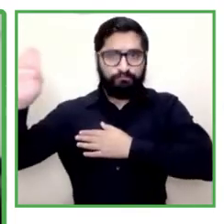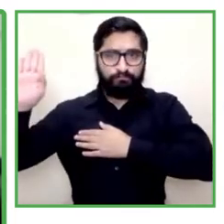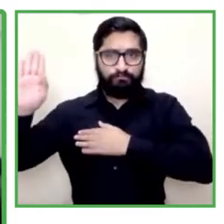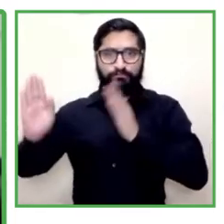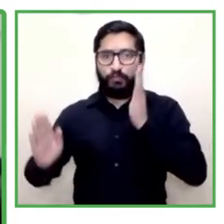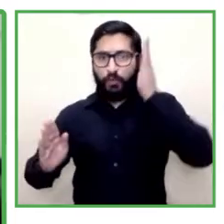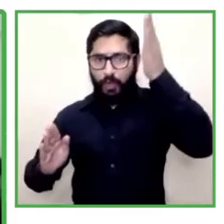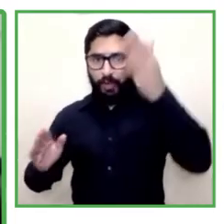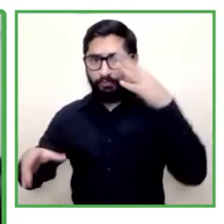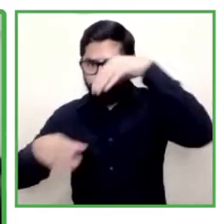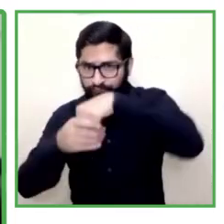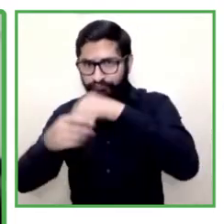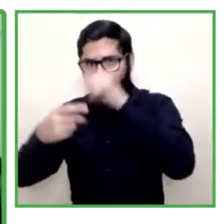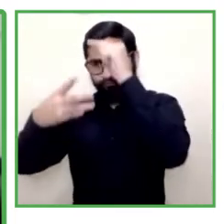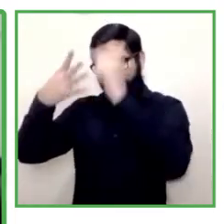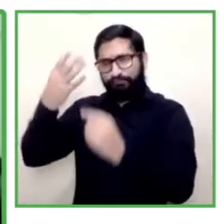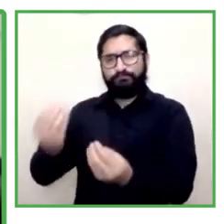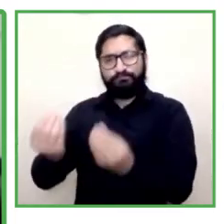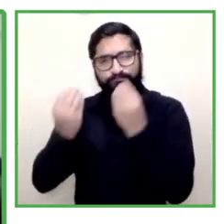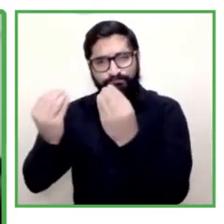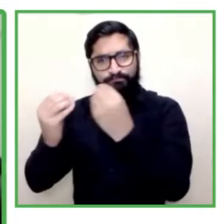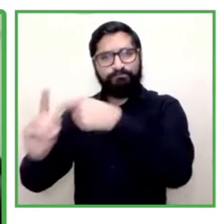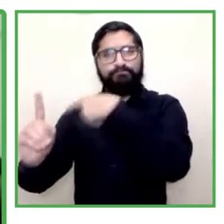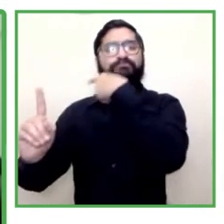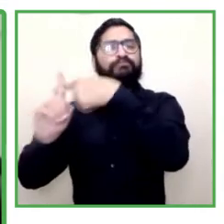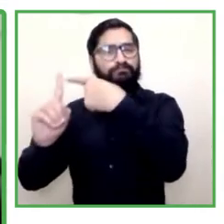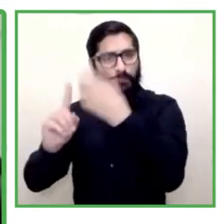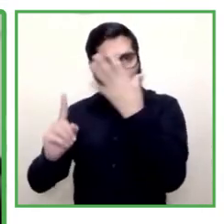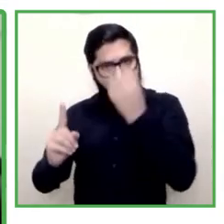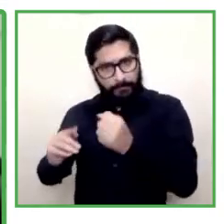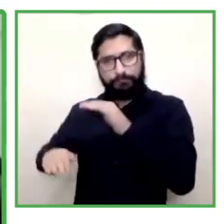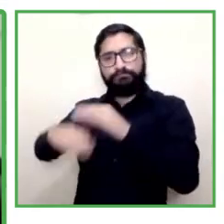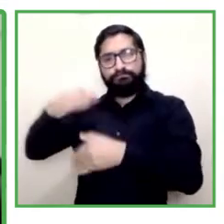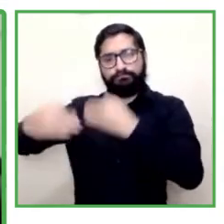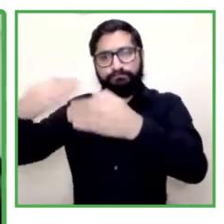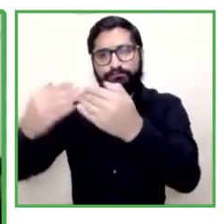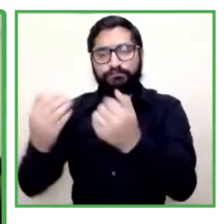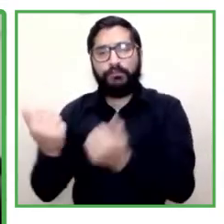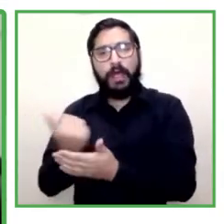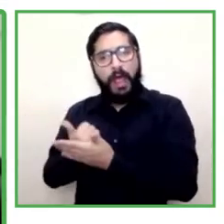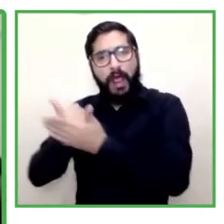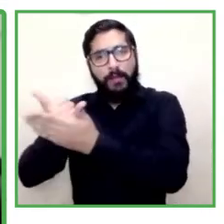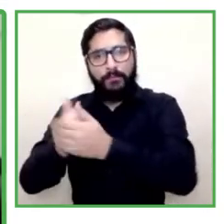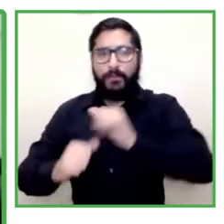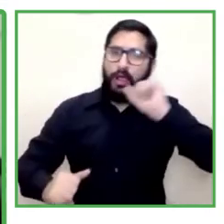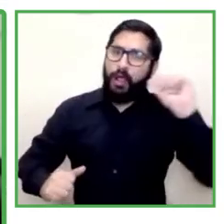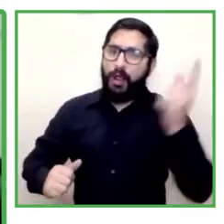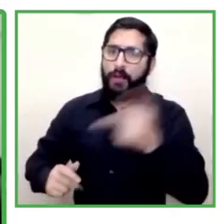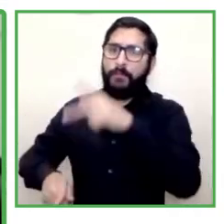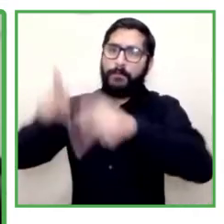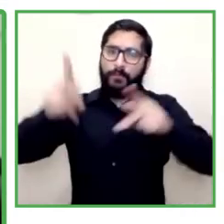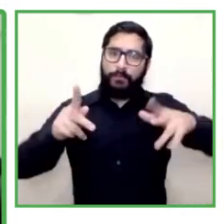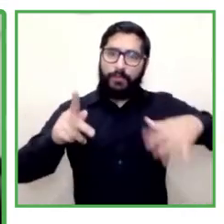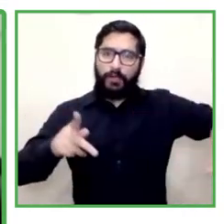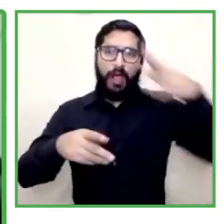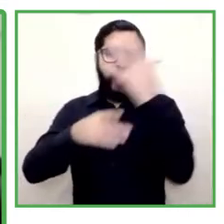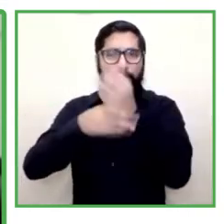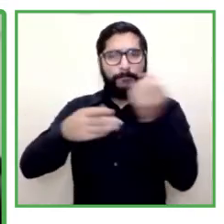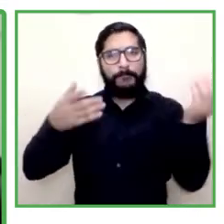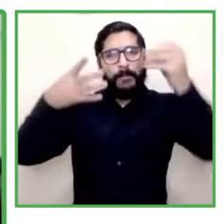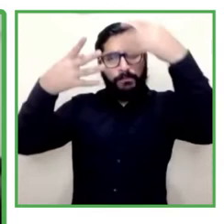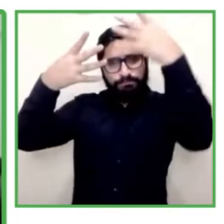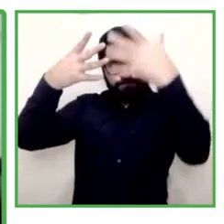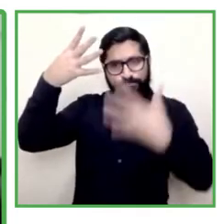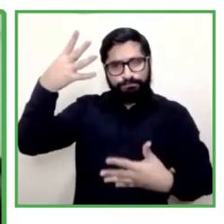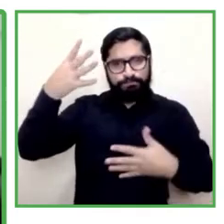don't have the sufficient capacity to serve the entire population so we need to increase